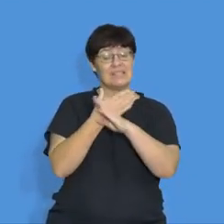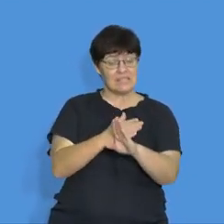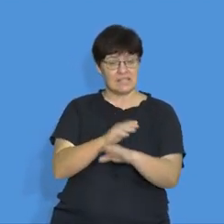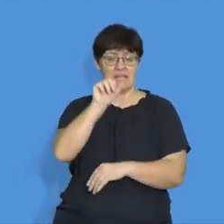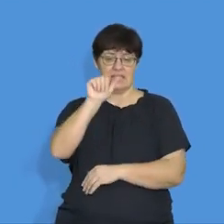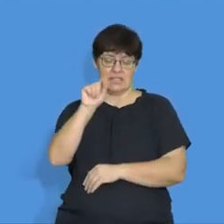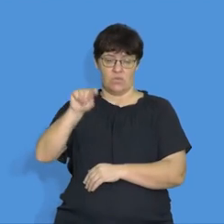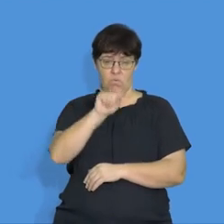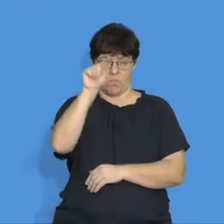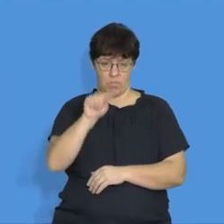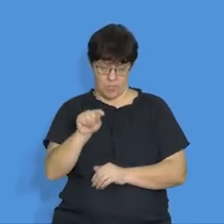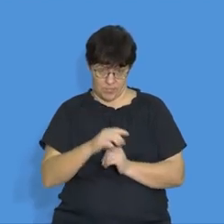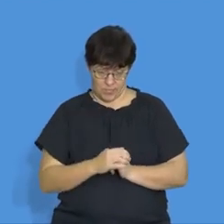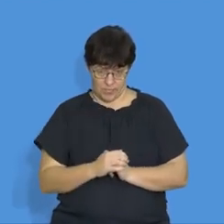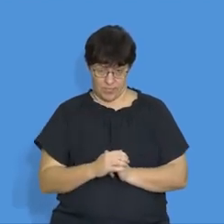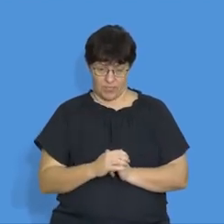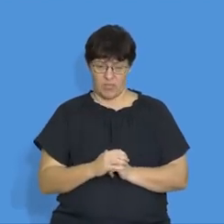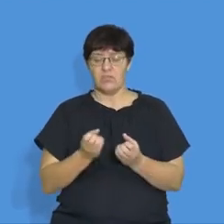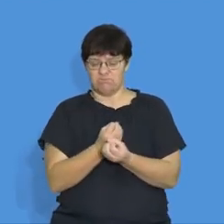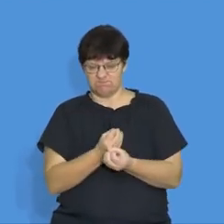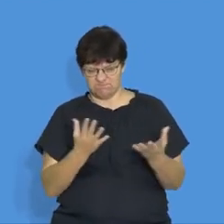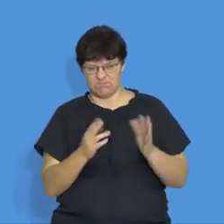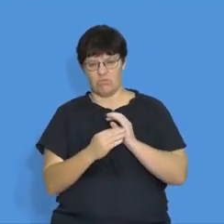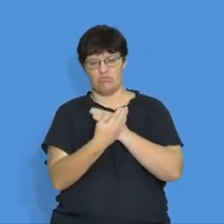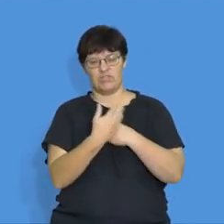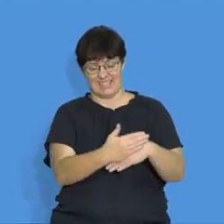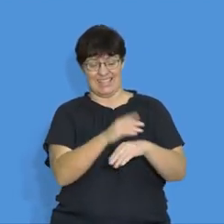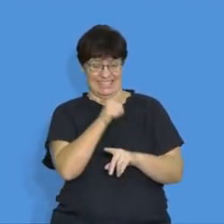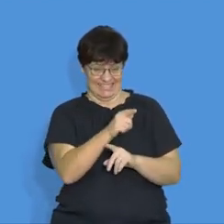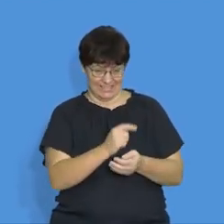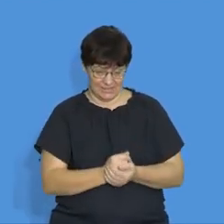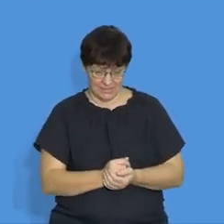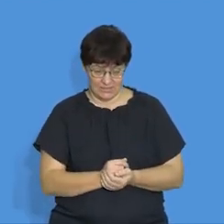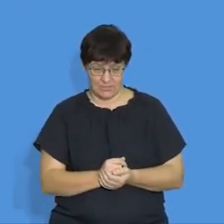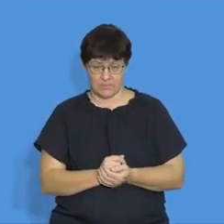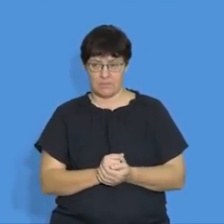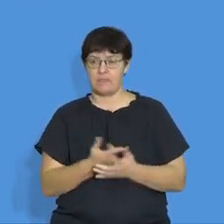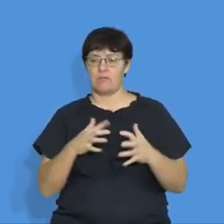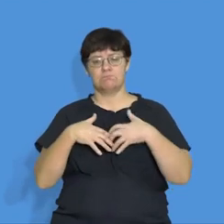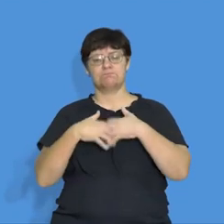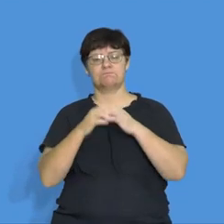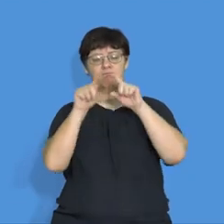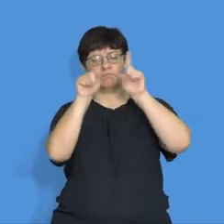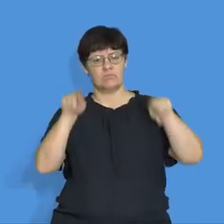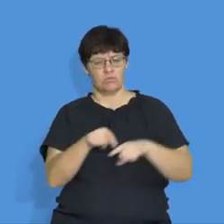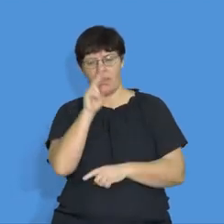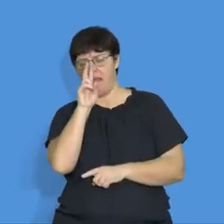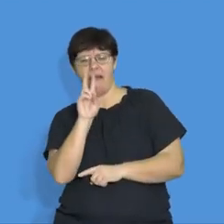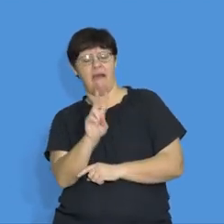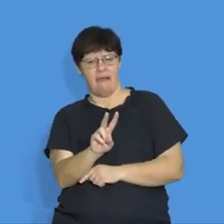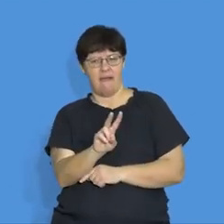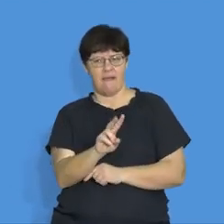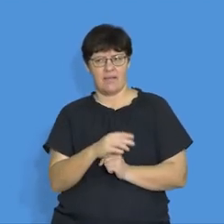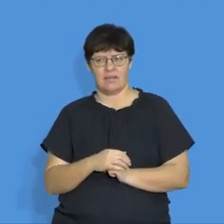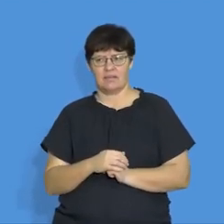a light bulb is a resistor in many ways. Okay. Now let's set up our circuit and see exactly what